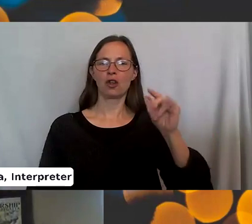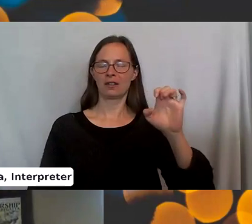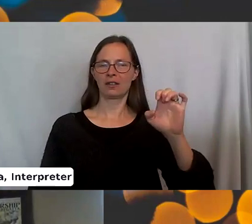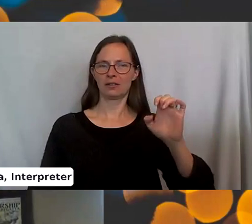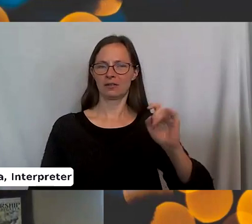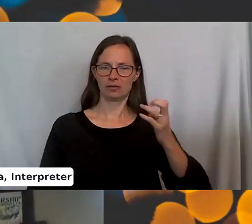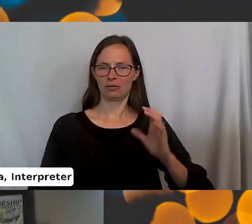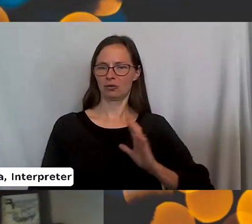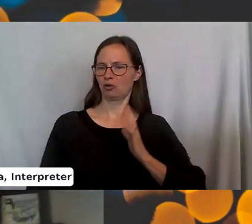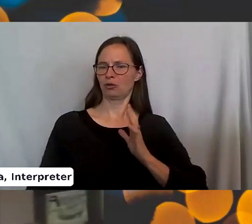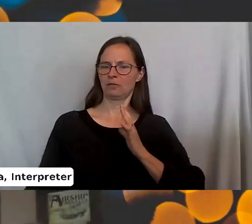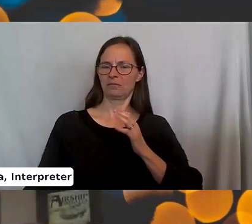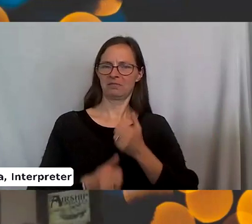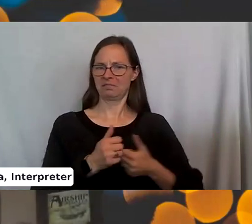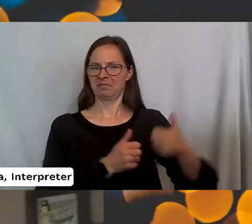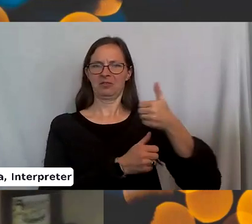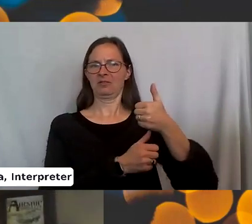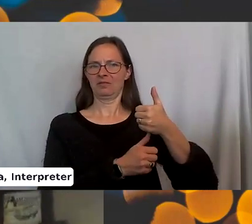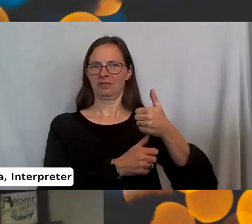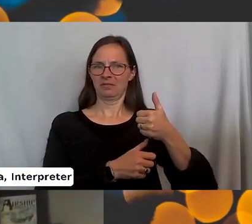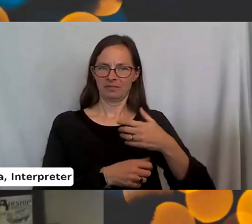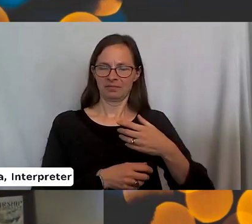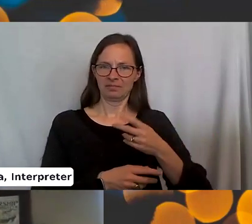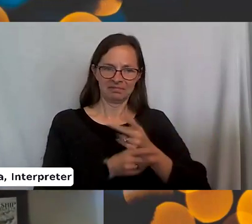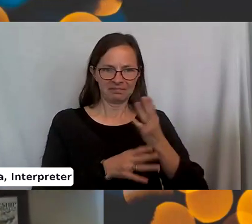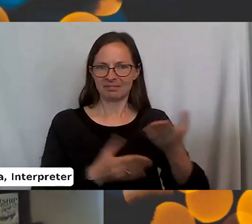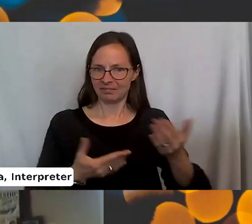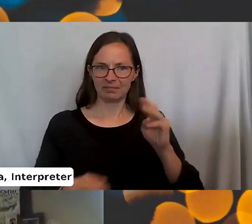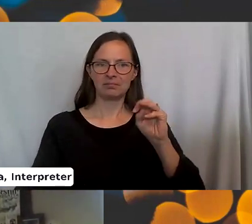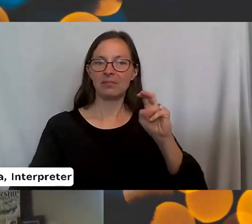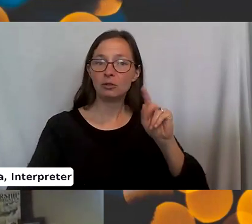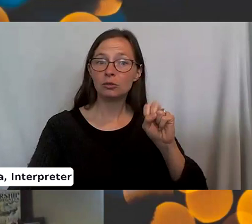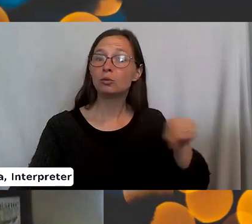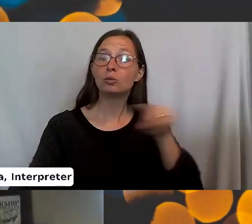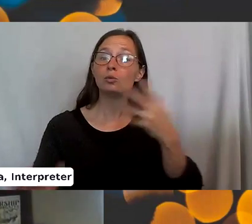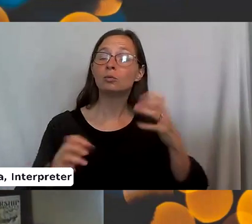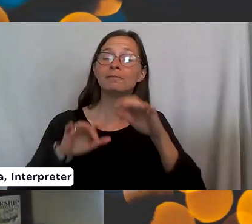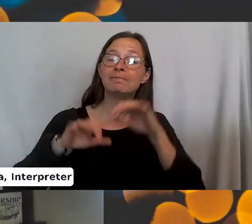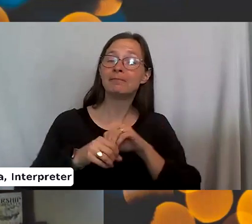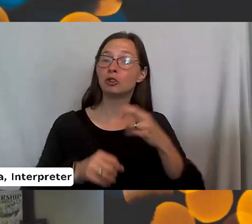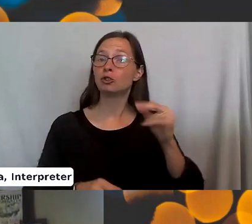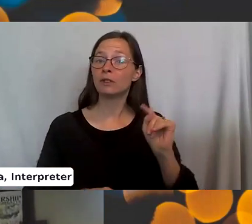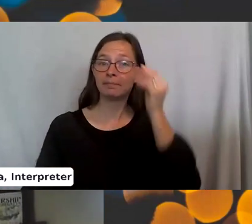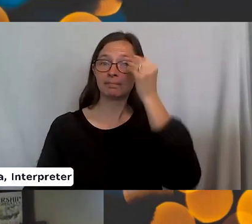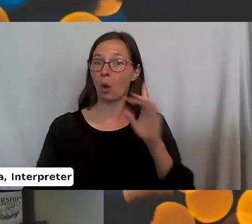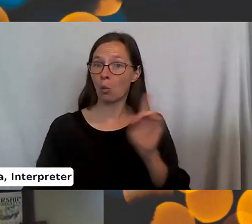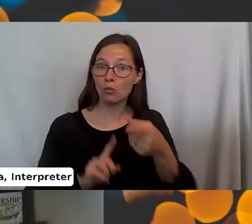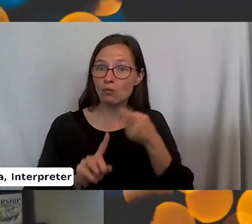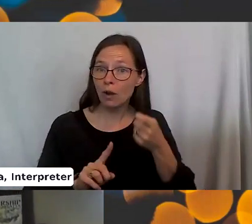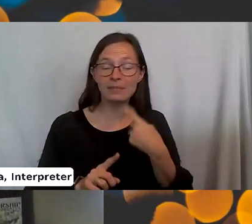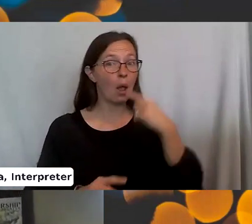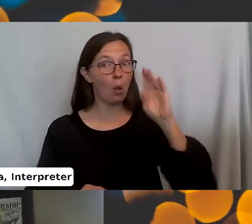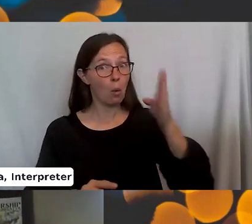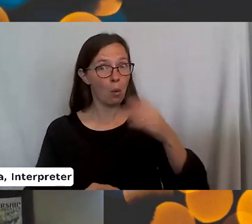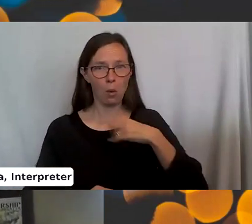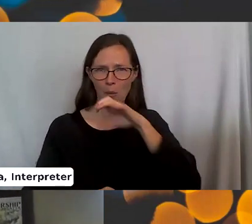Momentus. Welcome. If you want to say where you're from in the chat here and say hello, we'd love to hear from you.